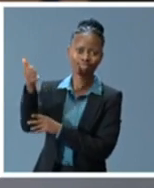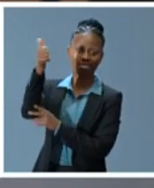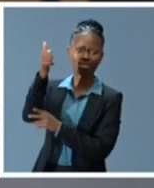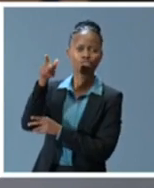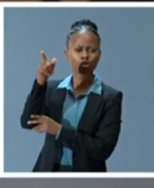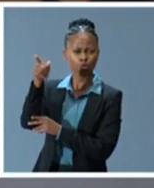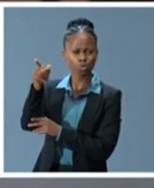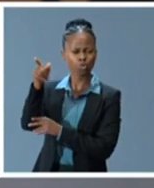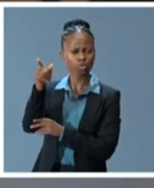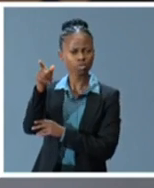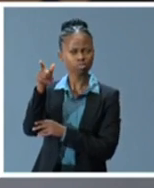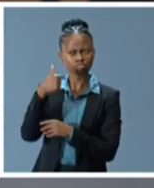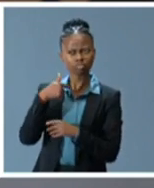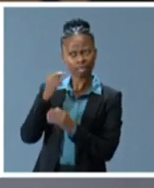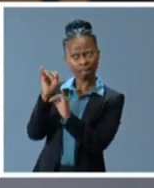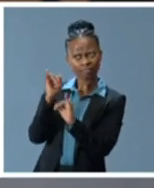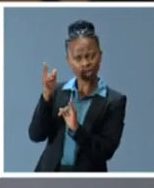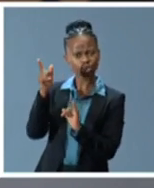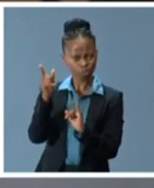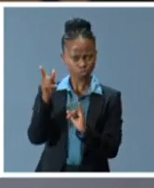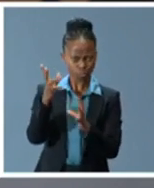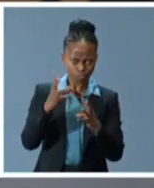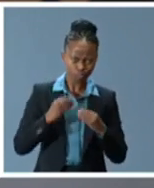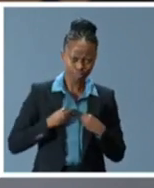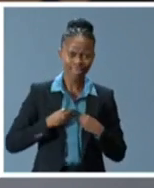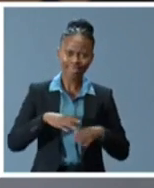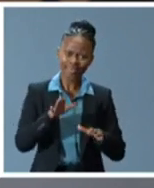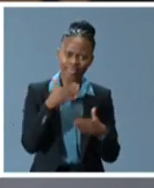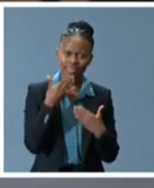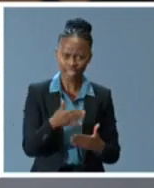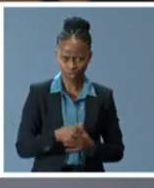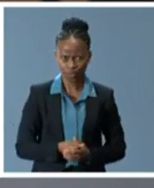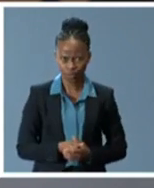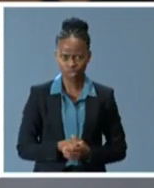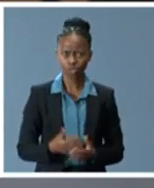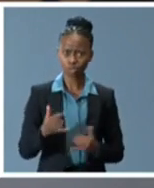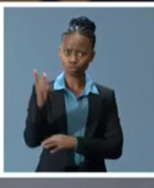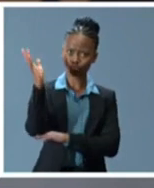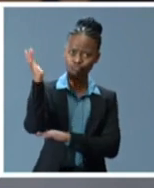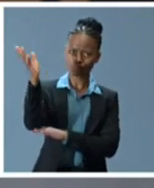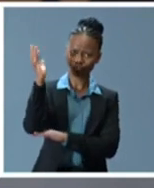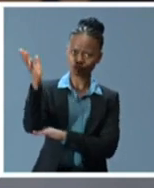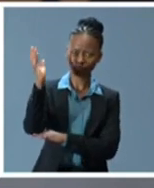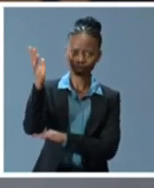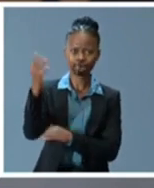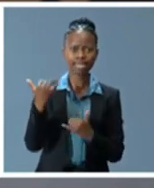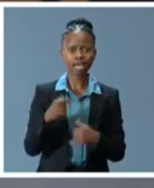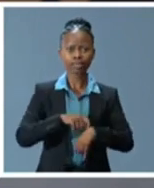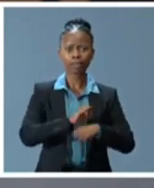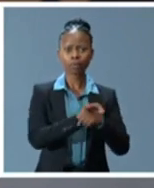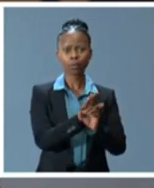and to your office for enabling you to give the lecture in extraordinary circumstances.